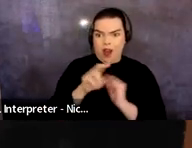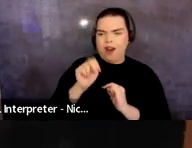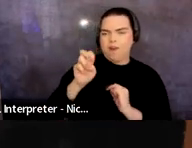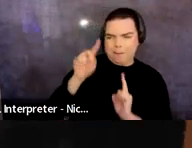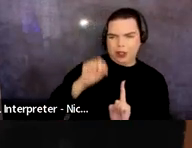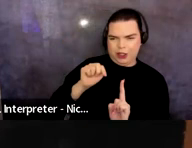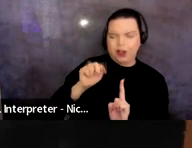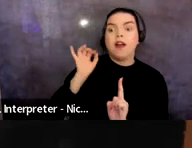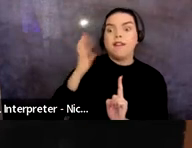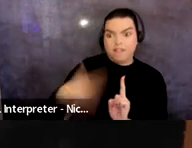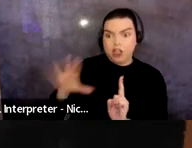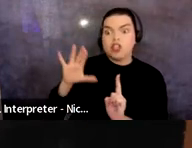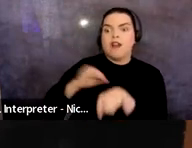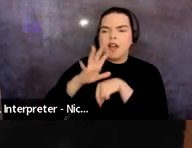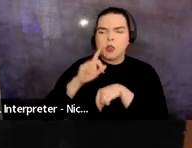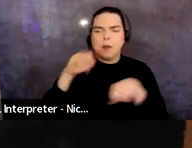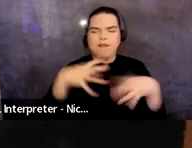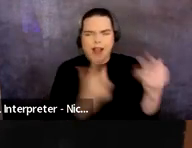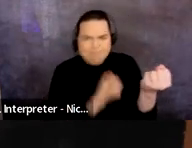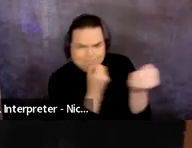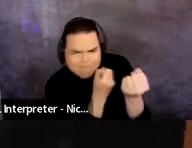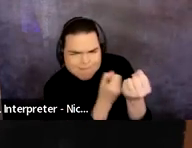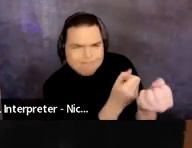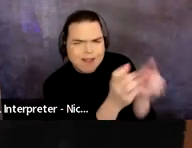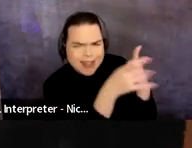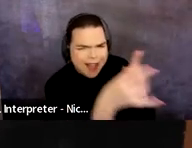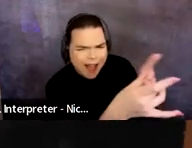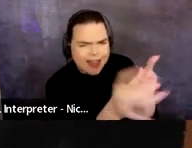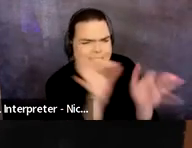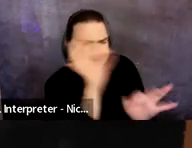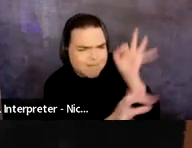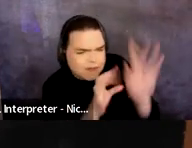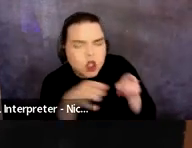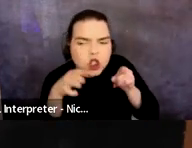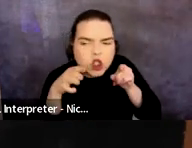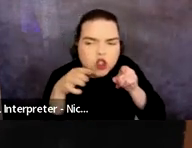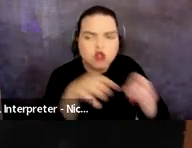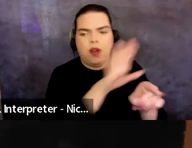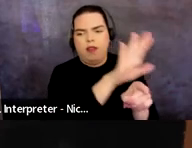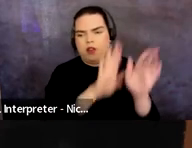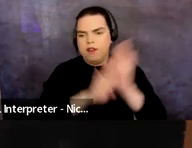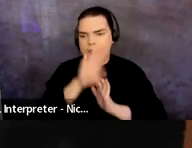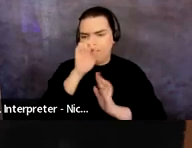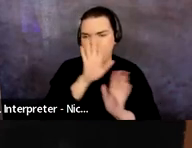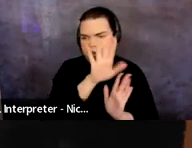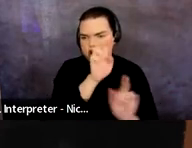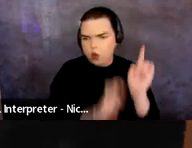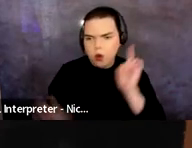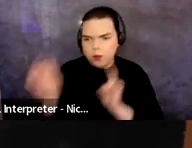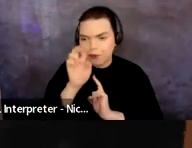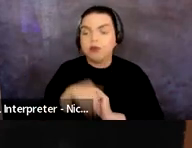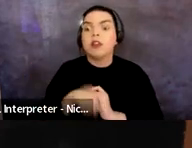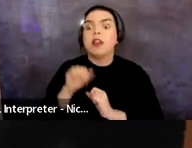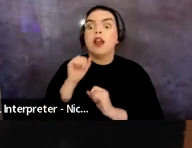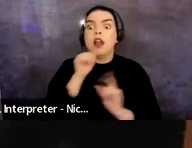advisors provide critical guidance to the applicants in proposal preparation and tour development. Finalists will work with an assigned